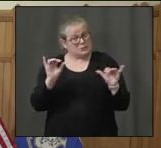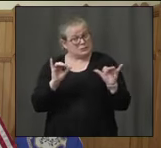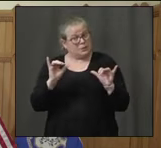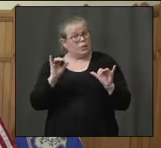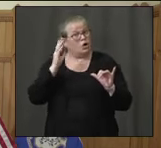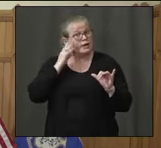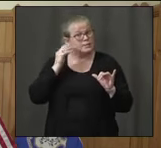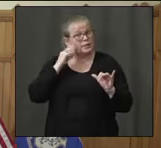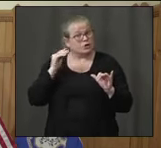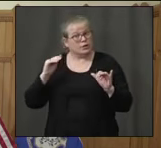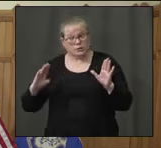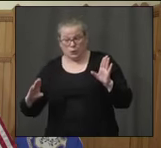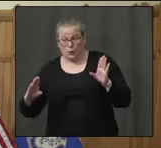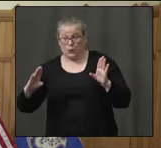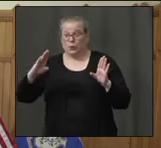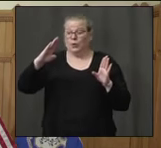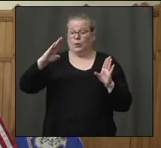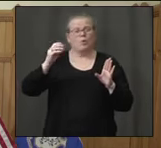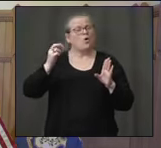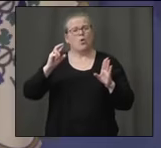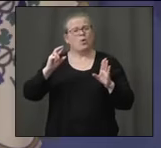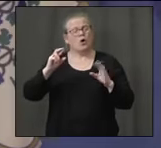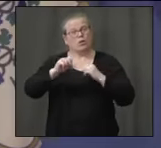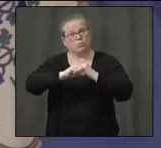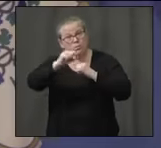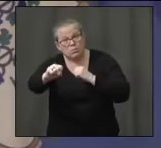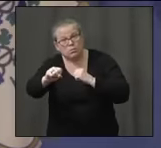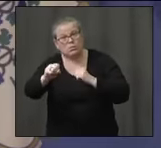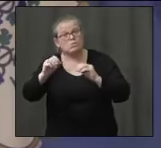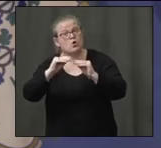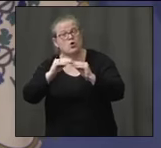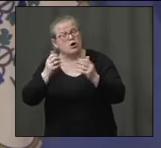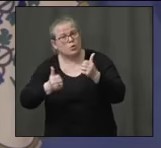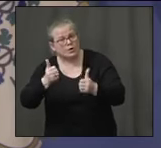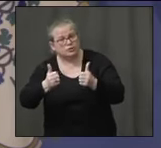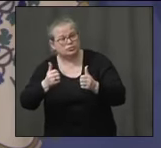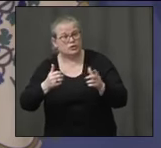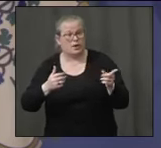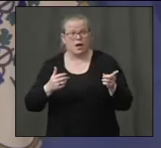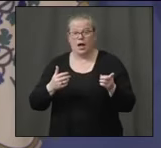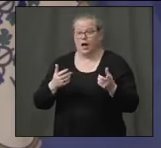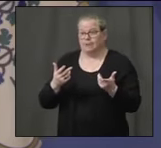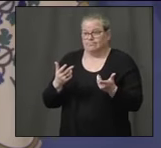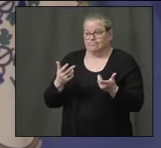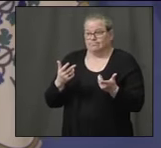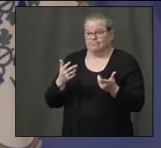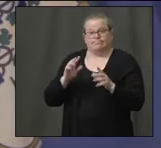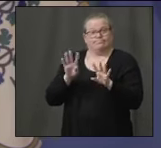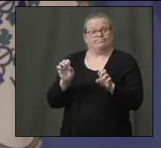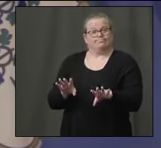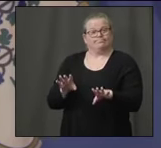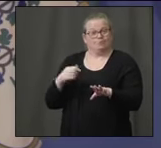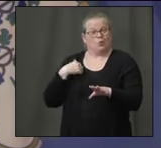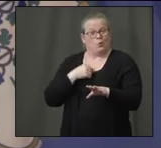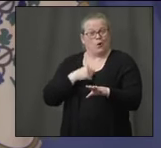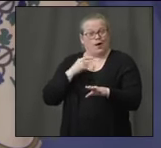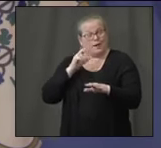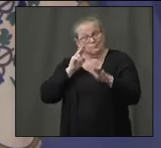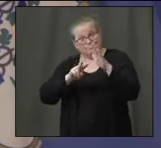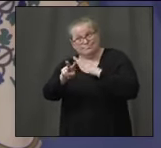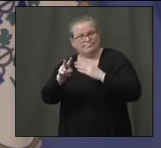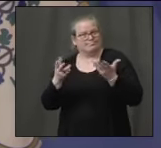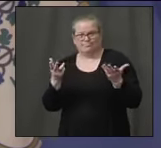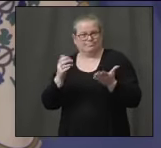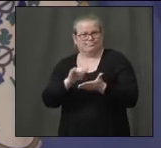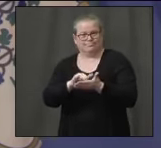stretch on longer than sort of the upswing did? We're going to find out. But we do know that social distancing greatly